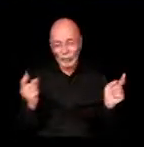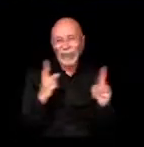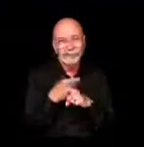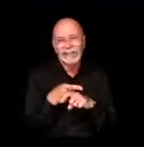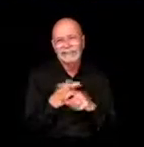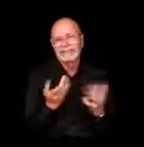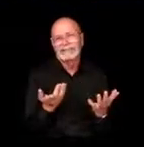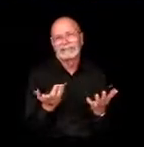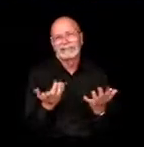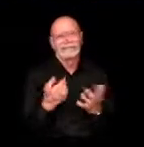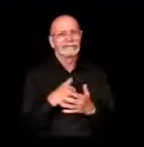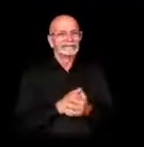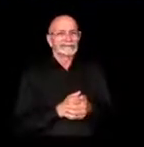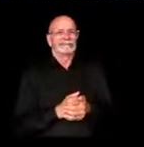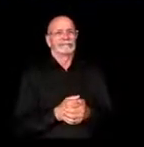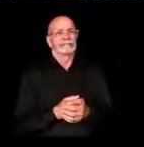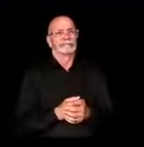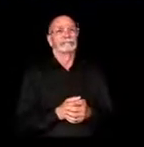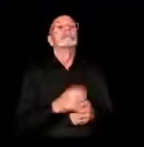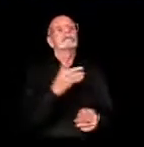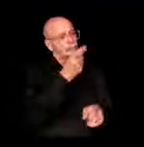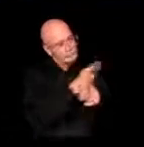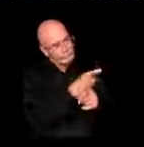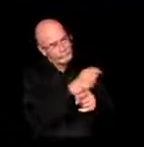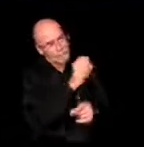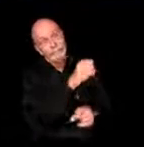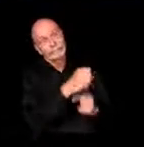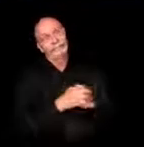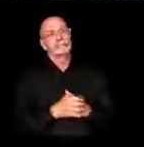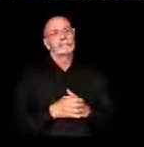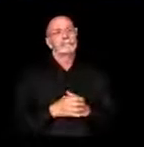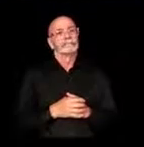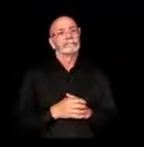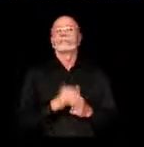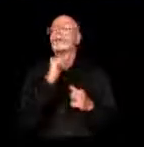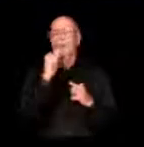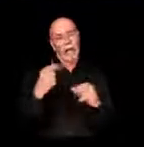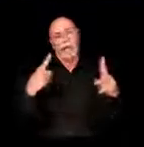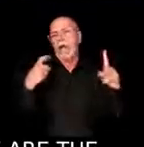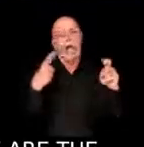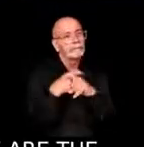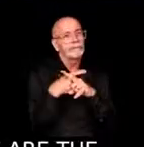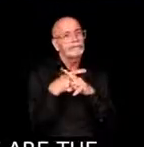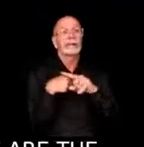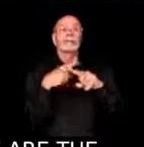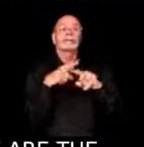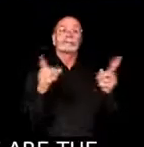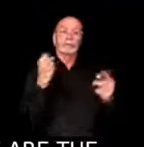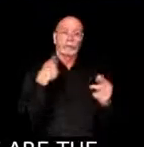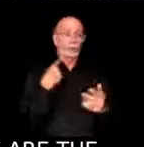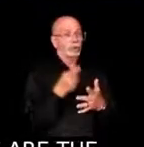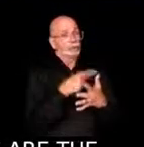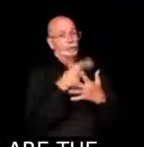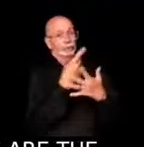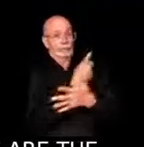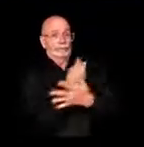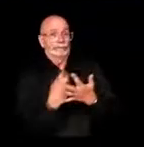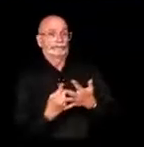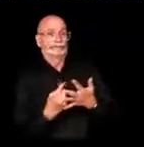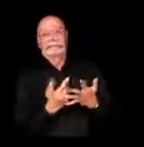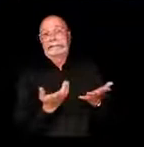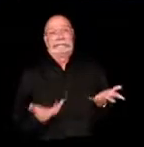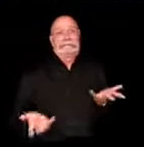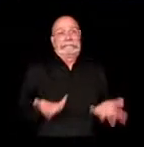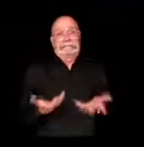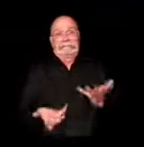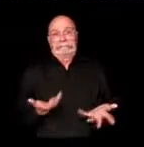It's, it's, it's not, it's not that complicated to say, these are the things we should, that should be done to do that. Um, I just can't speak to where they are